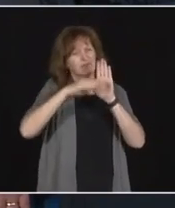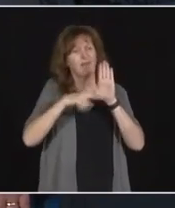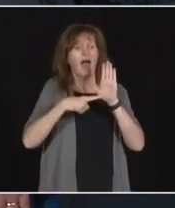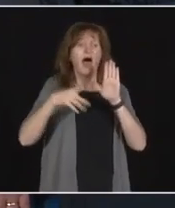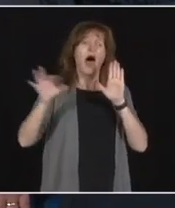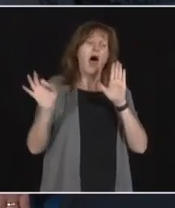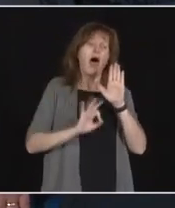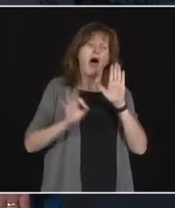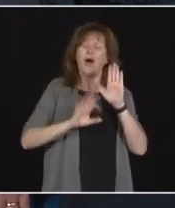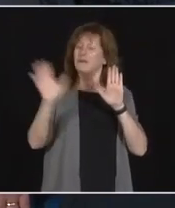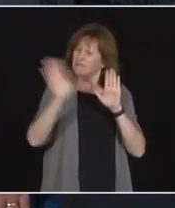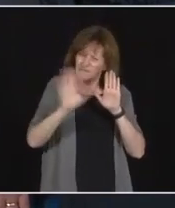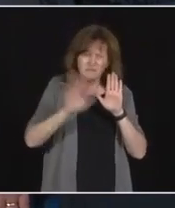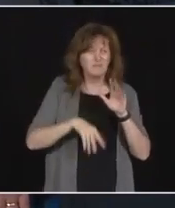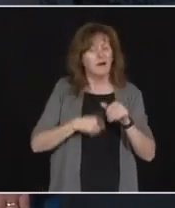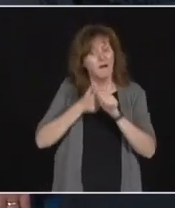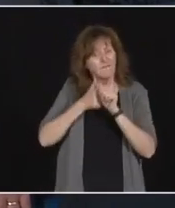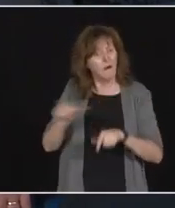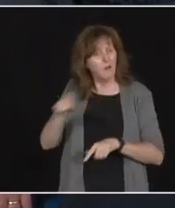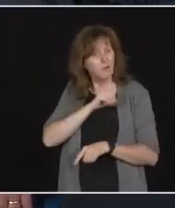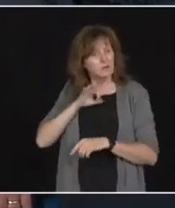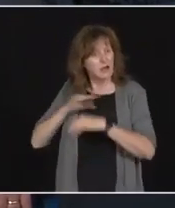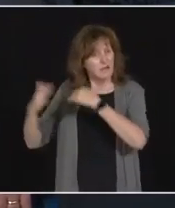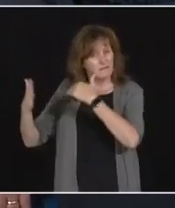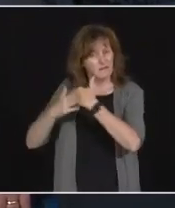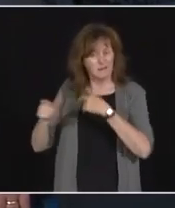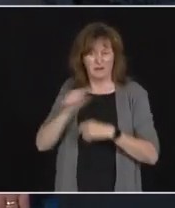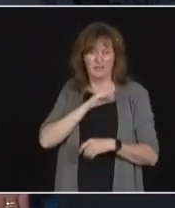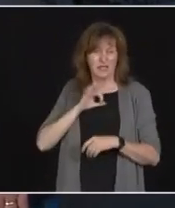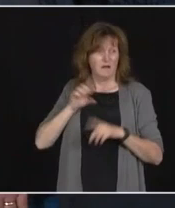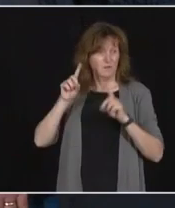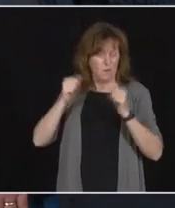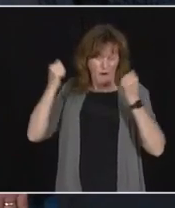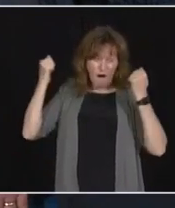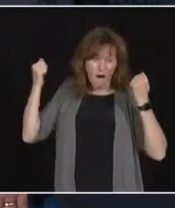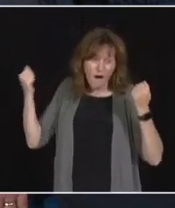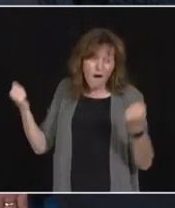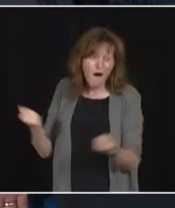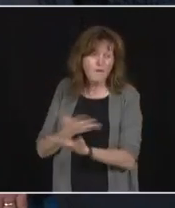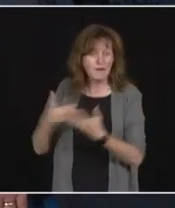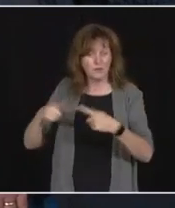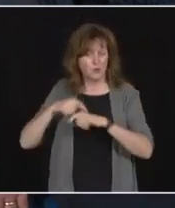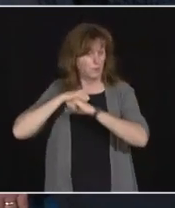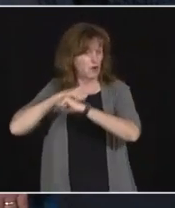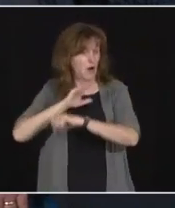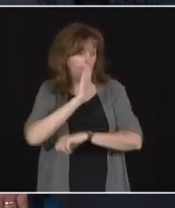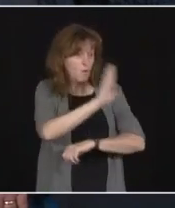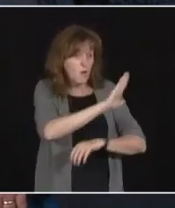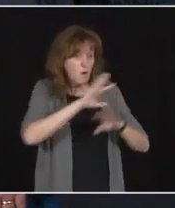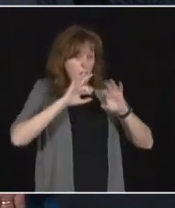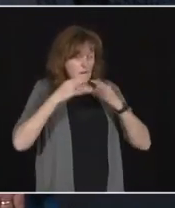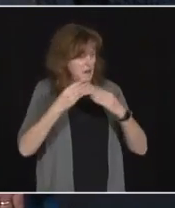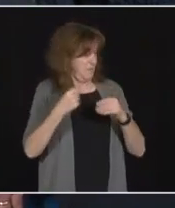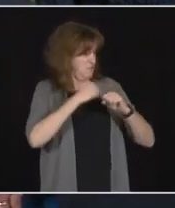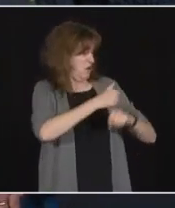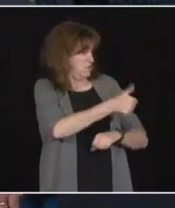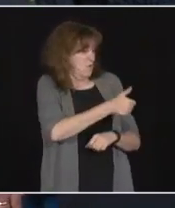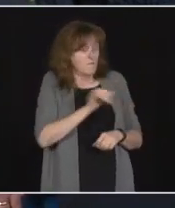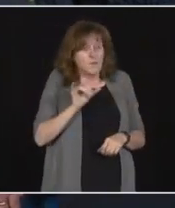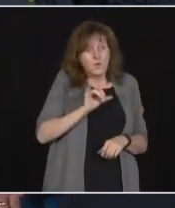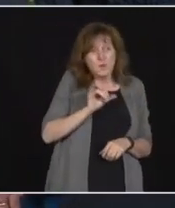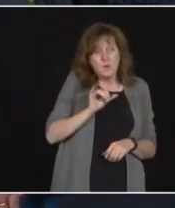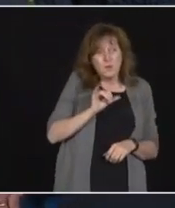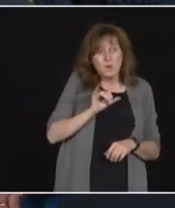site. They are doing every everything they can to protect your loved ones and yourselves. This has been a very